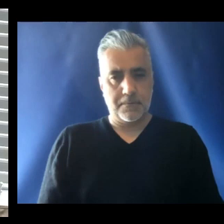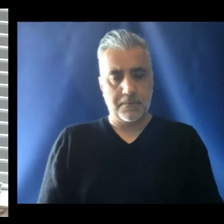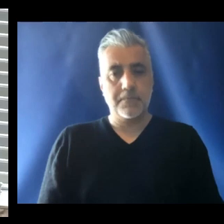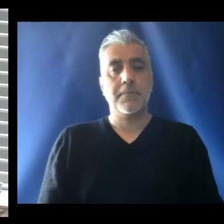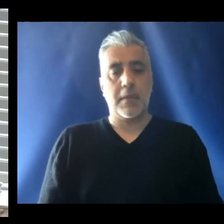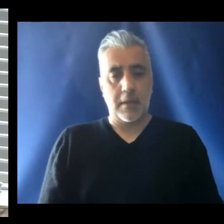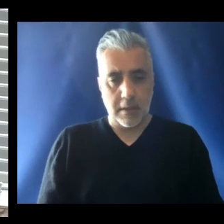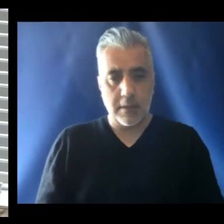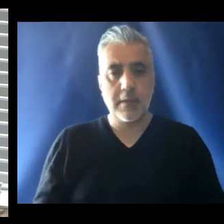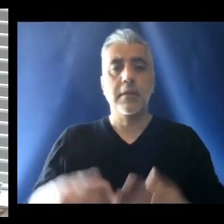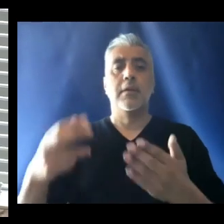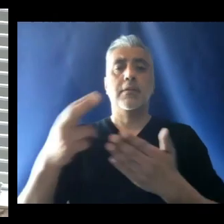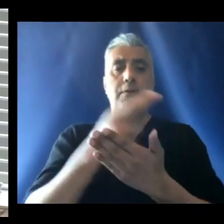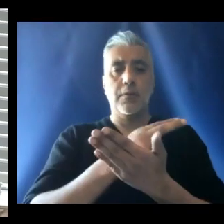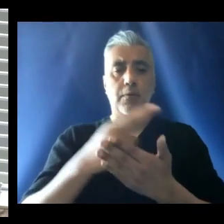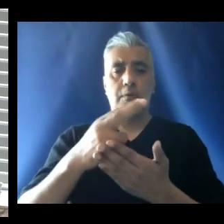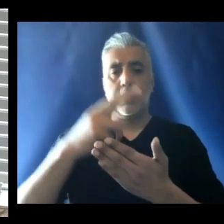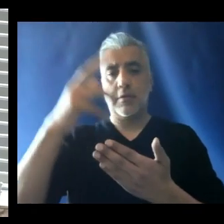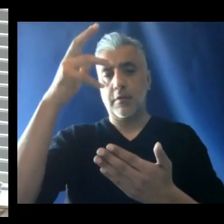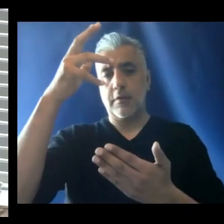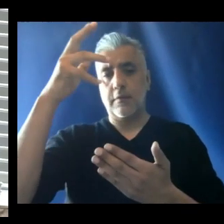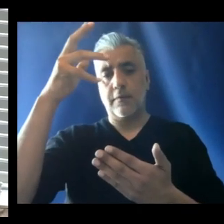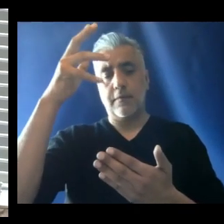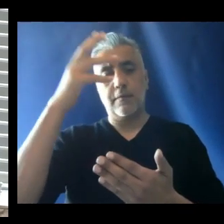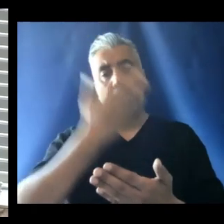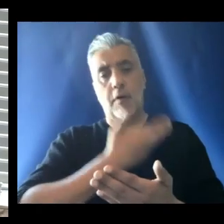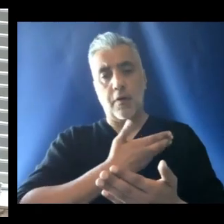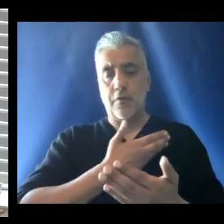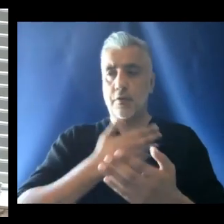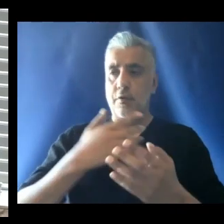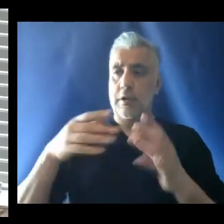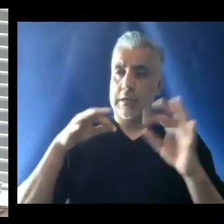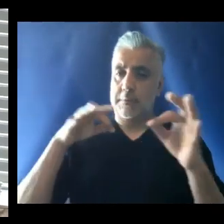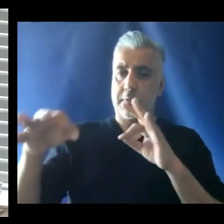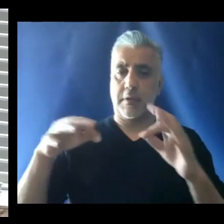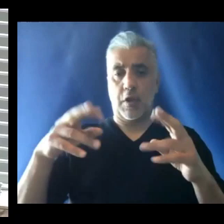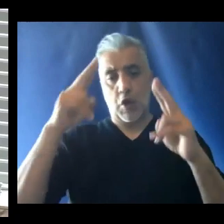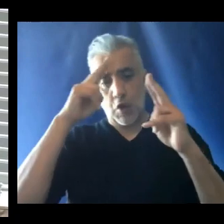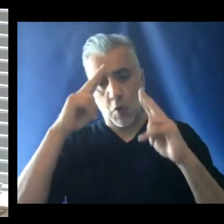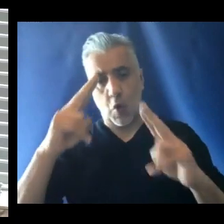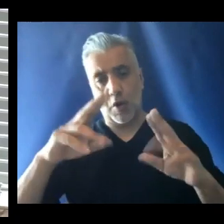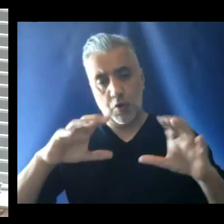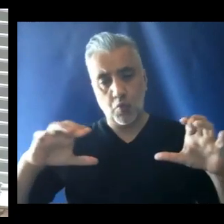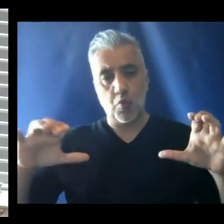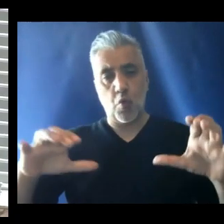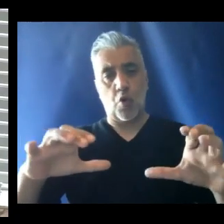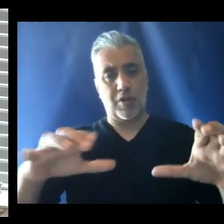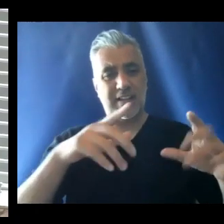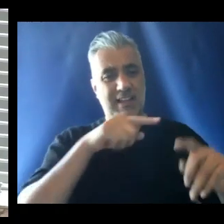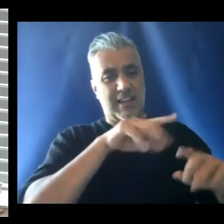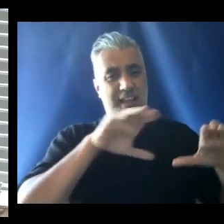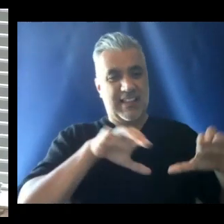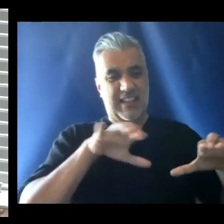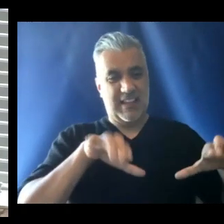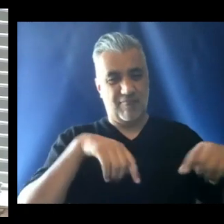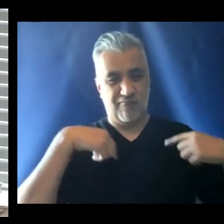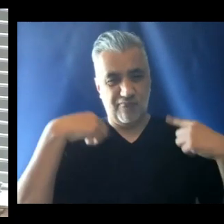And the Holy Father explaining their heroic works which led to their canonization.